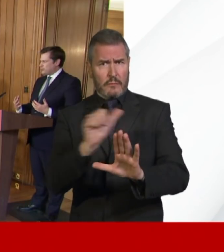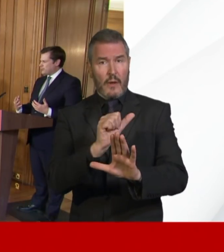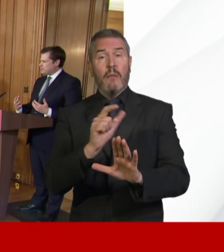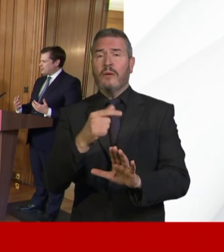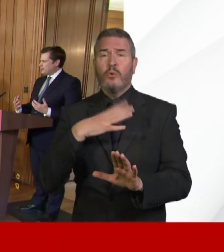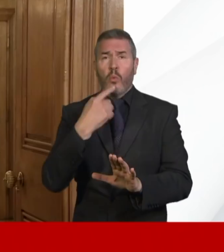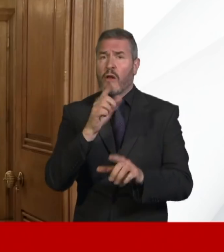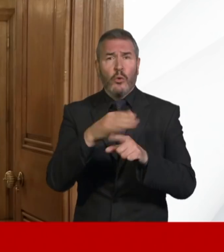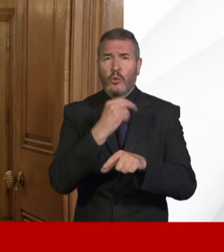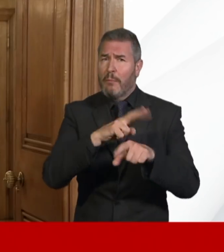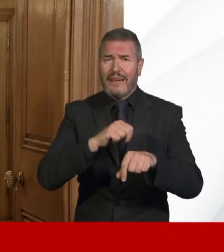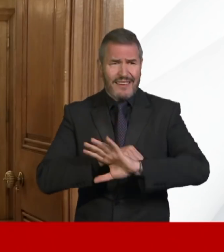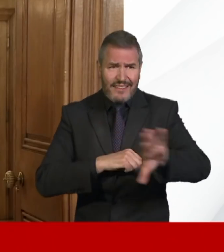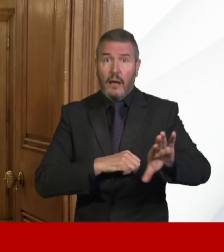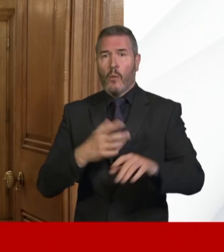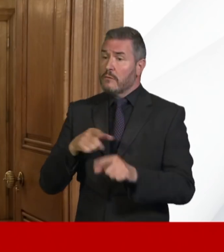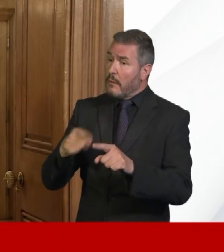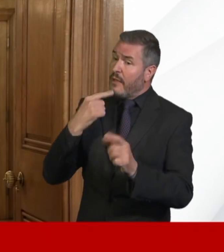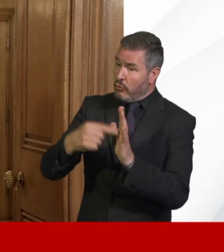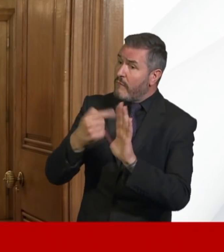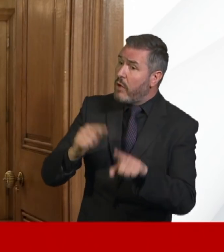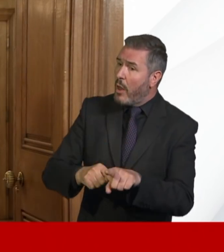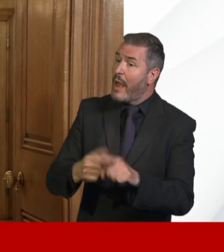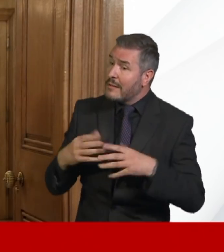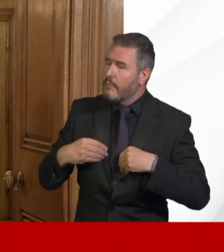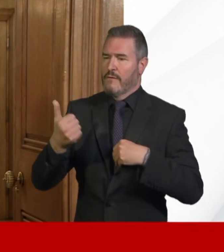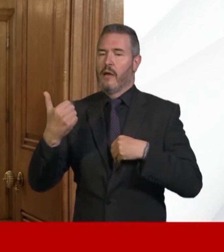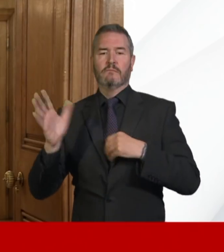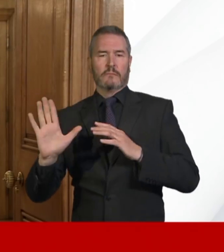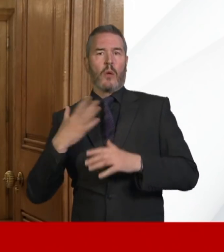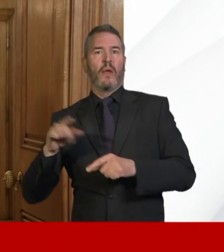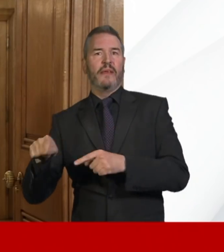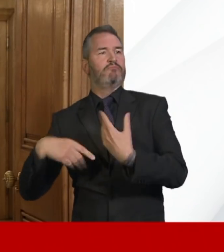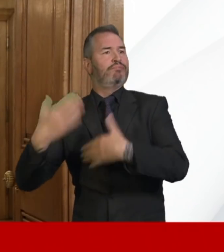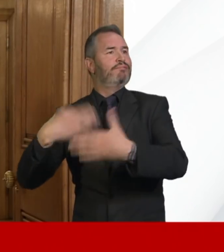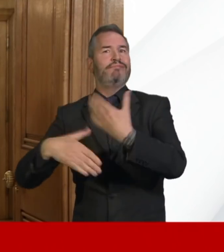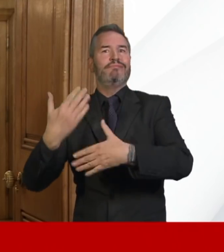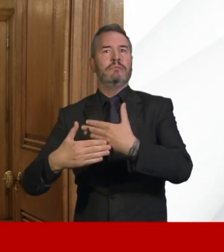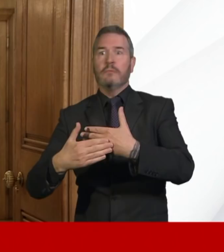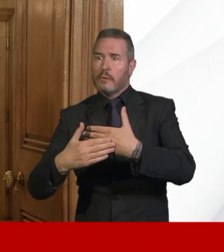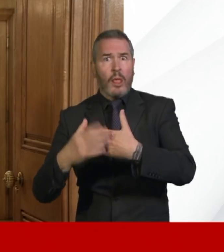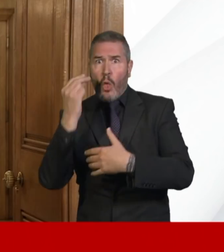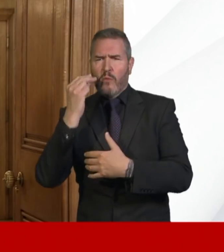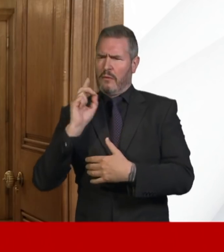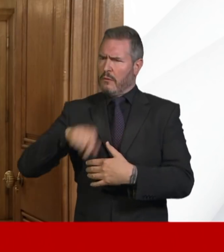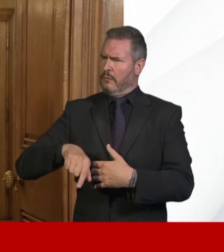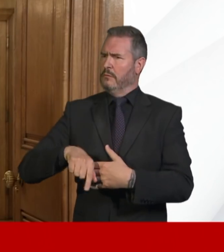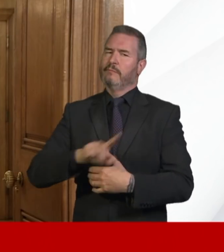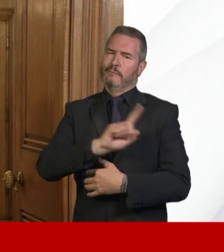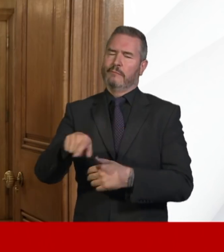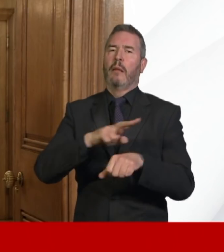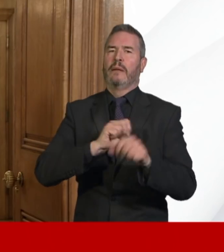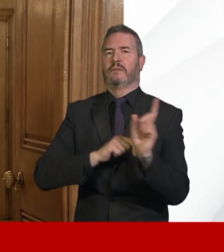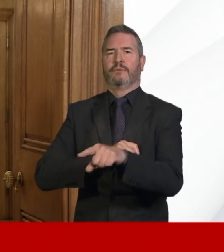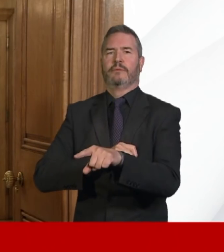consent. We want to do this with us all coming together in a national effort. And there's a moral obligation on all of us to play our part,